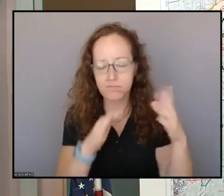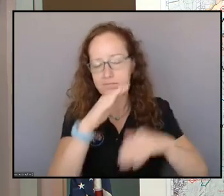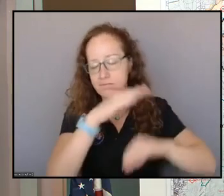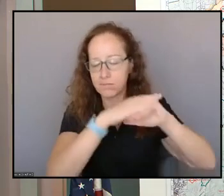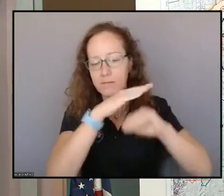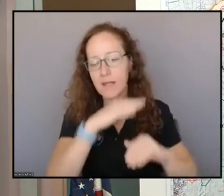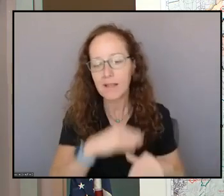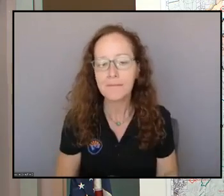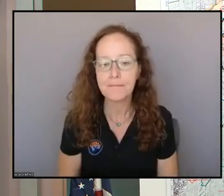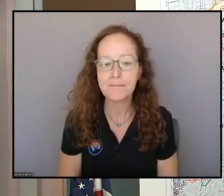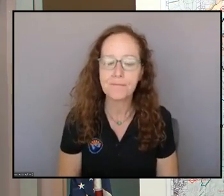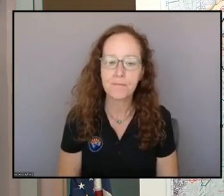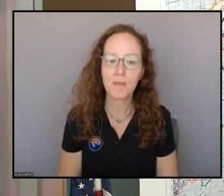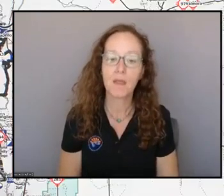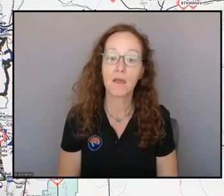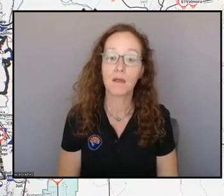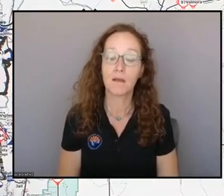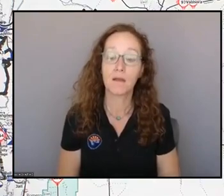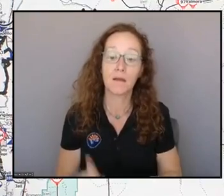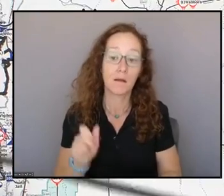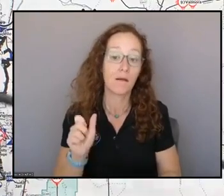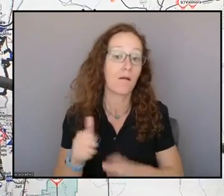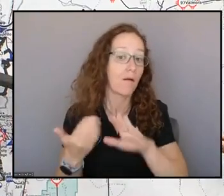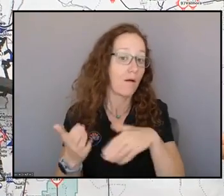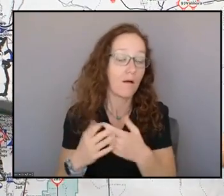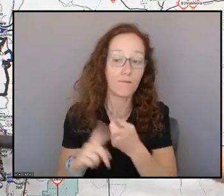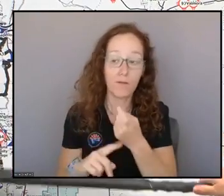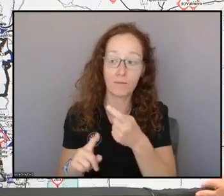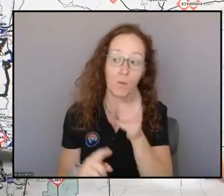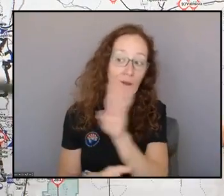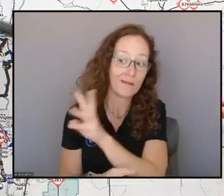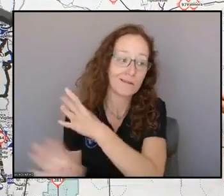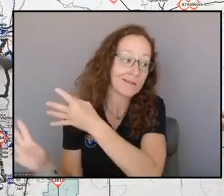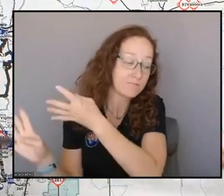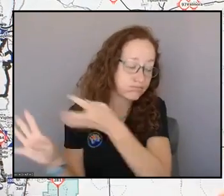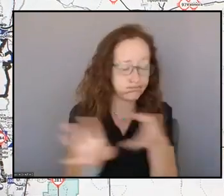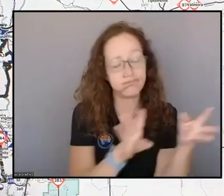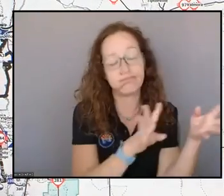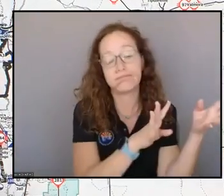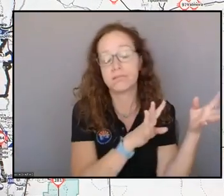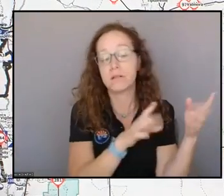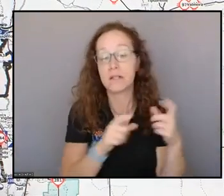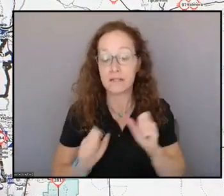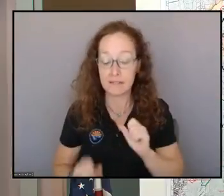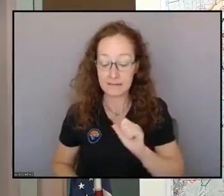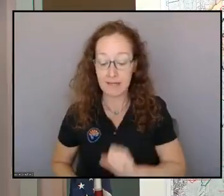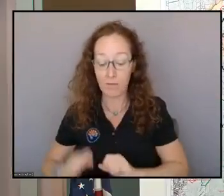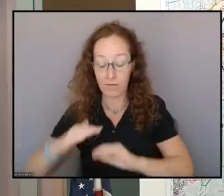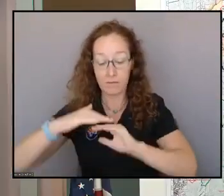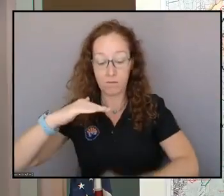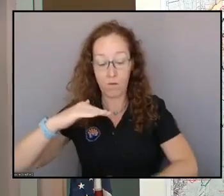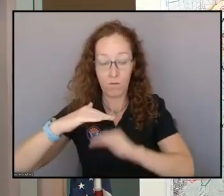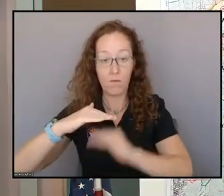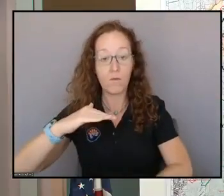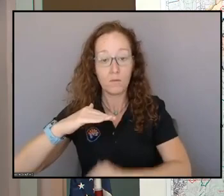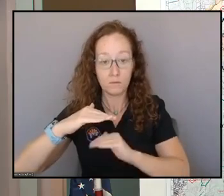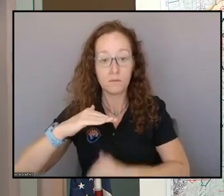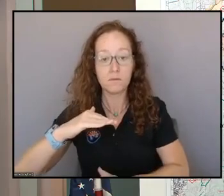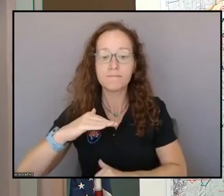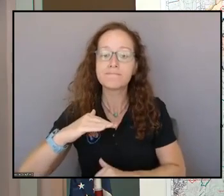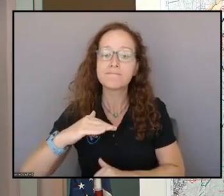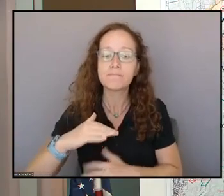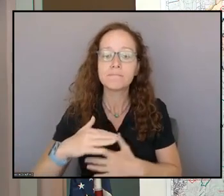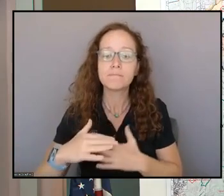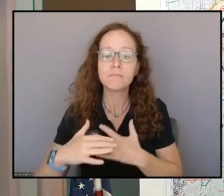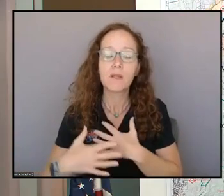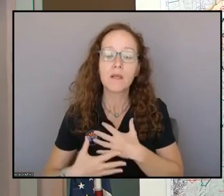coming, majority out of the west, down here in the south zone. You can expect to see a breadth of south. And then,